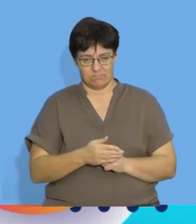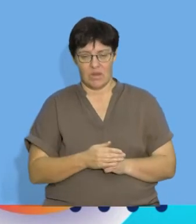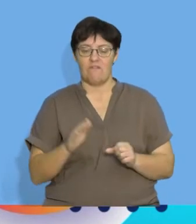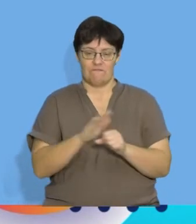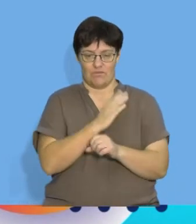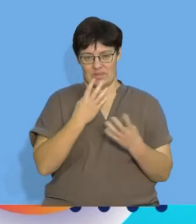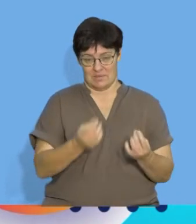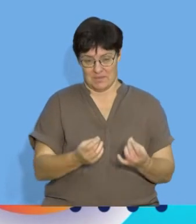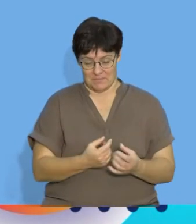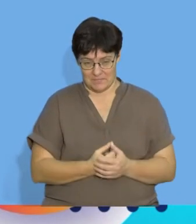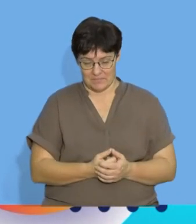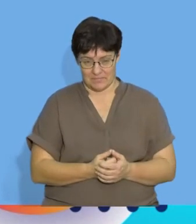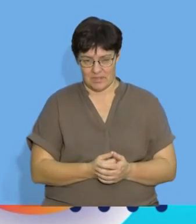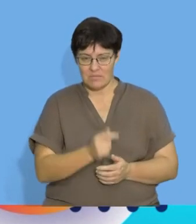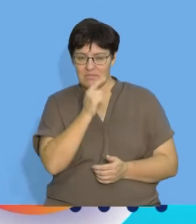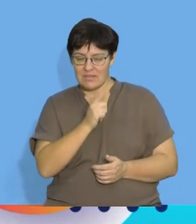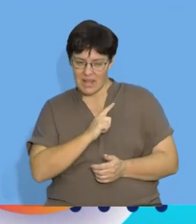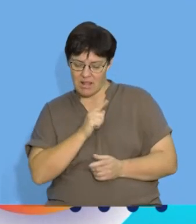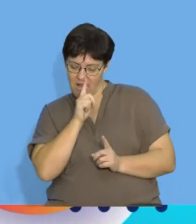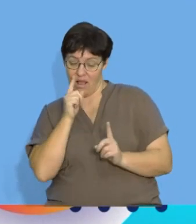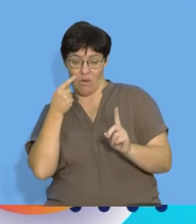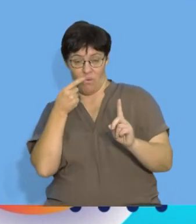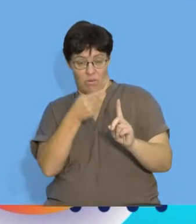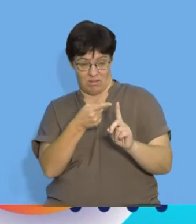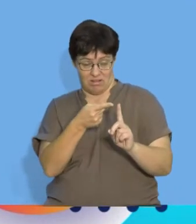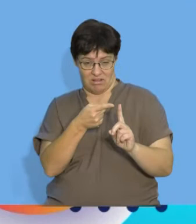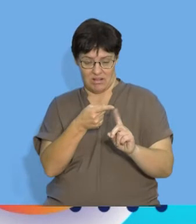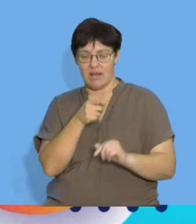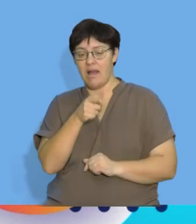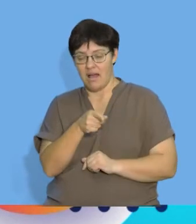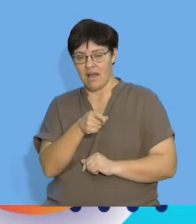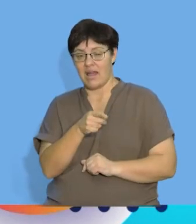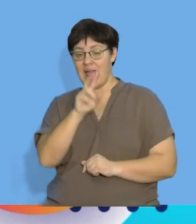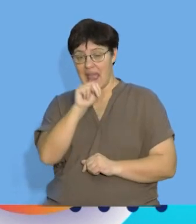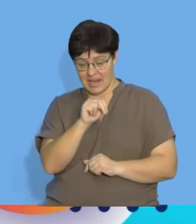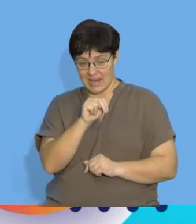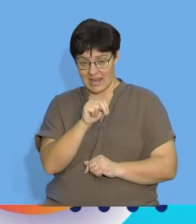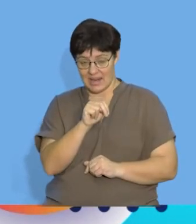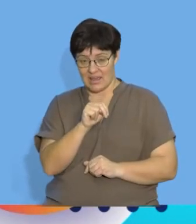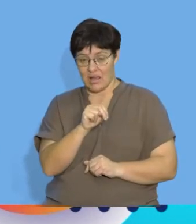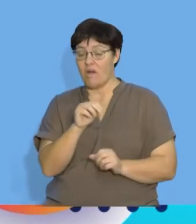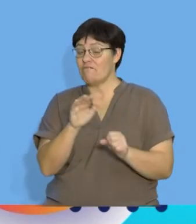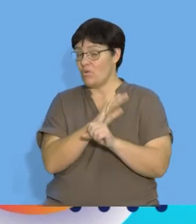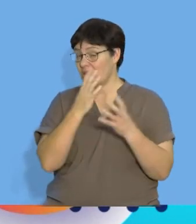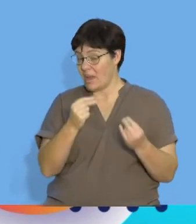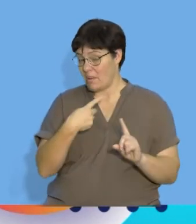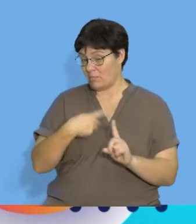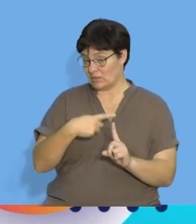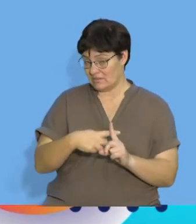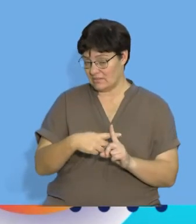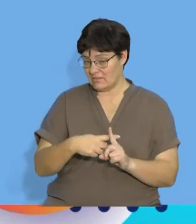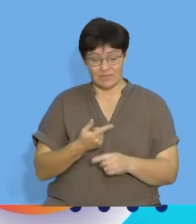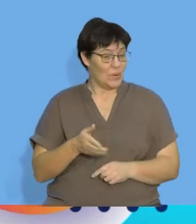whole number. So that's already telling me my whole goal for this question is to see if N is an actual whole number.